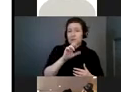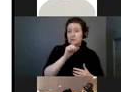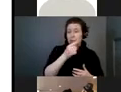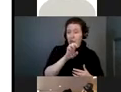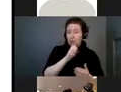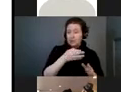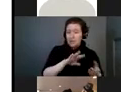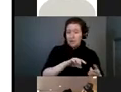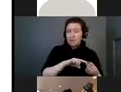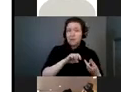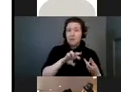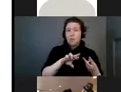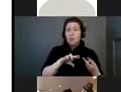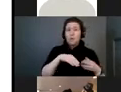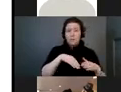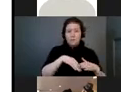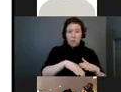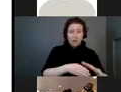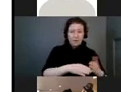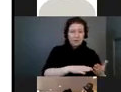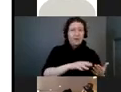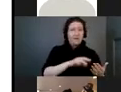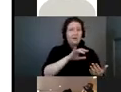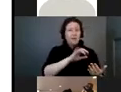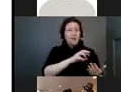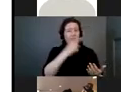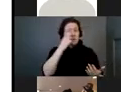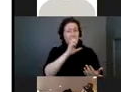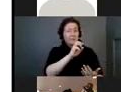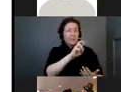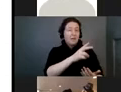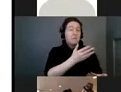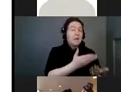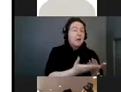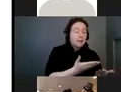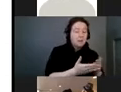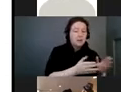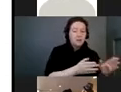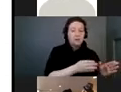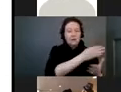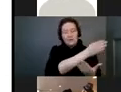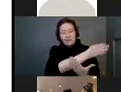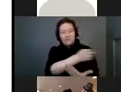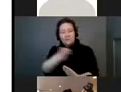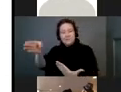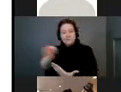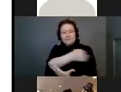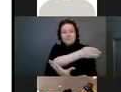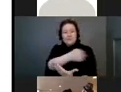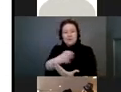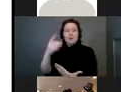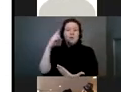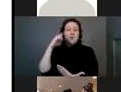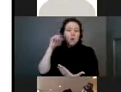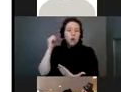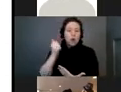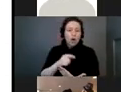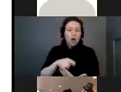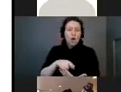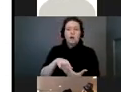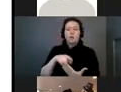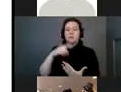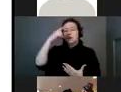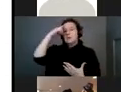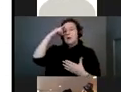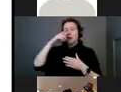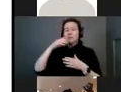And then we kind of have everything in between. We have kids with hearing loss, cognitive delays, medically fragile